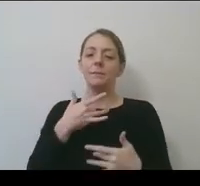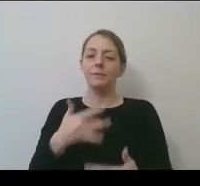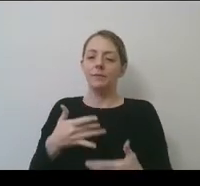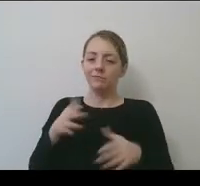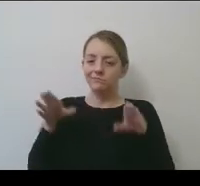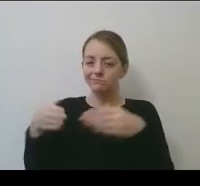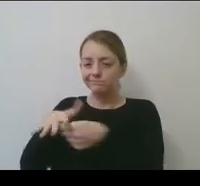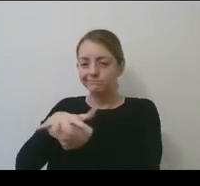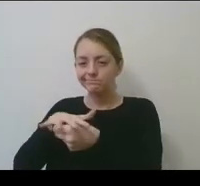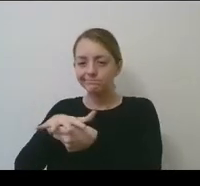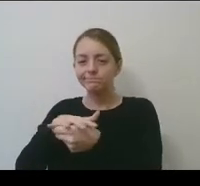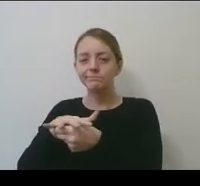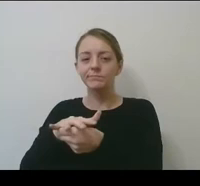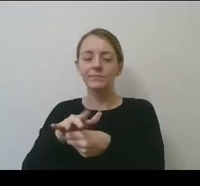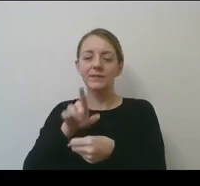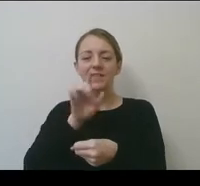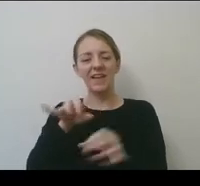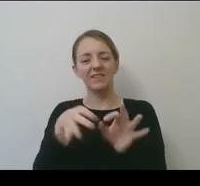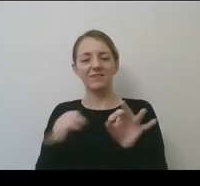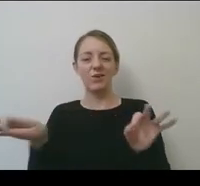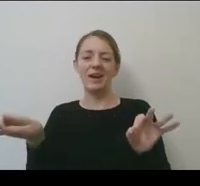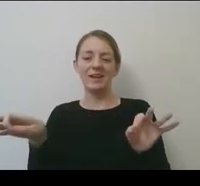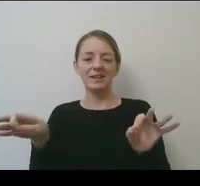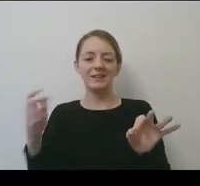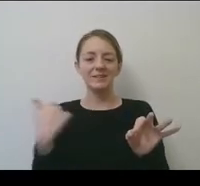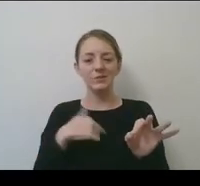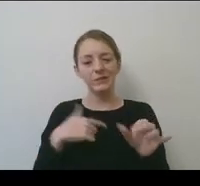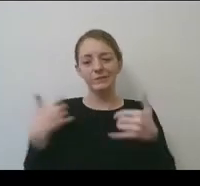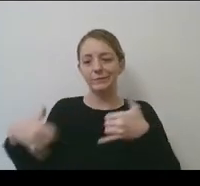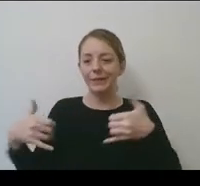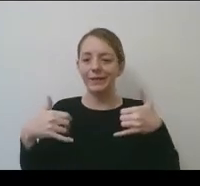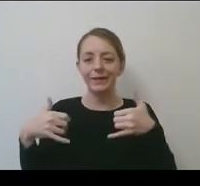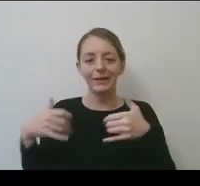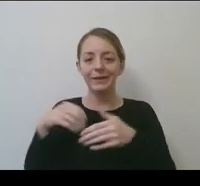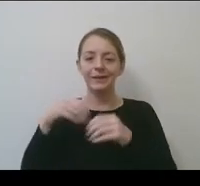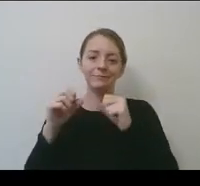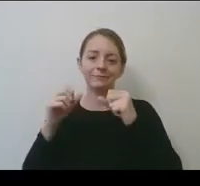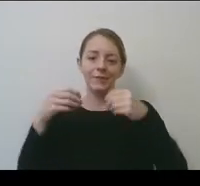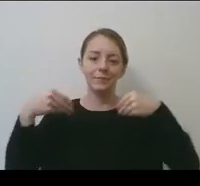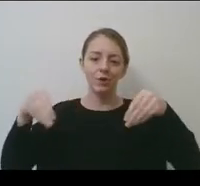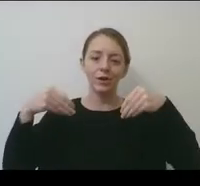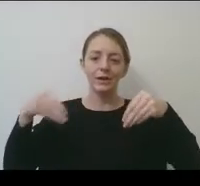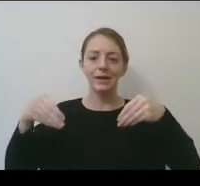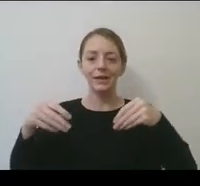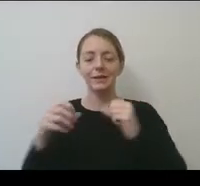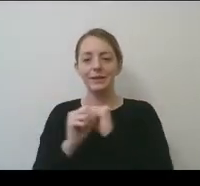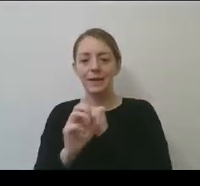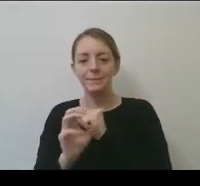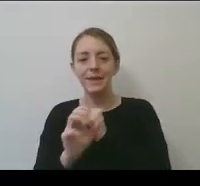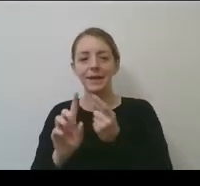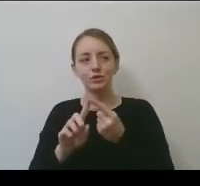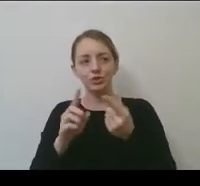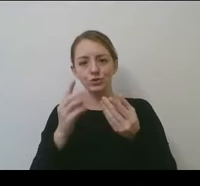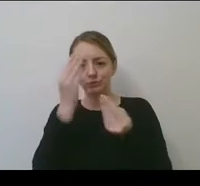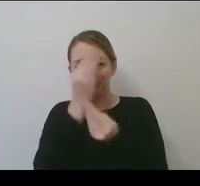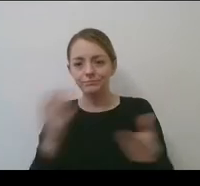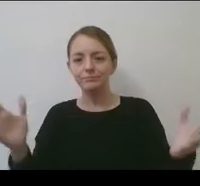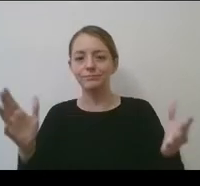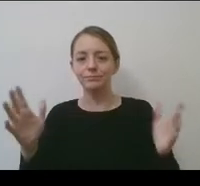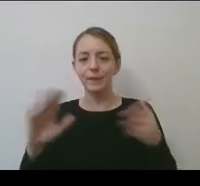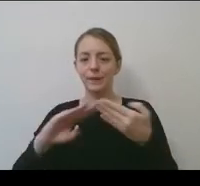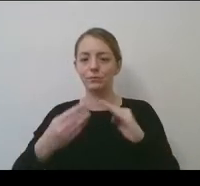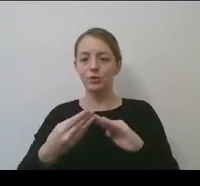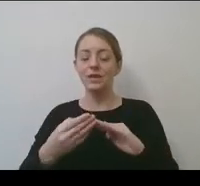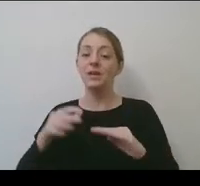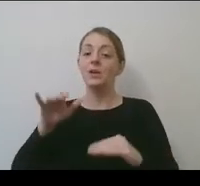plays off of this phrase that are being used in the marketing campaign to activate within the community. But that is a shared effort. This